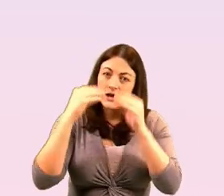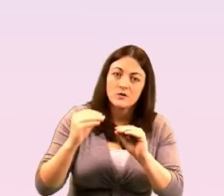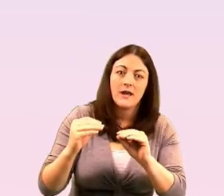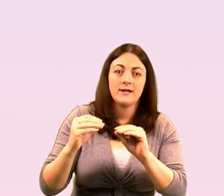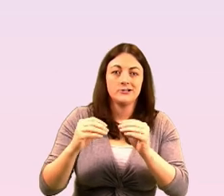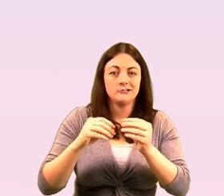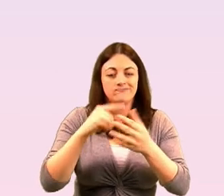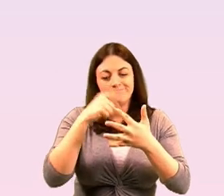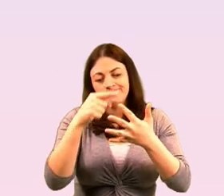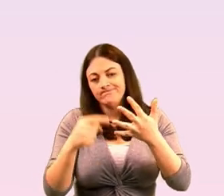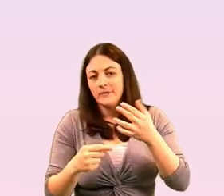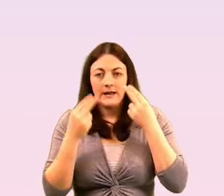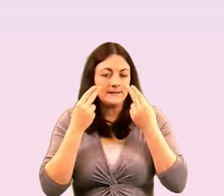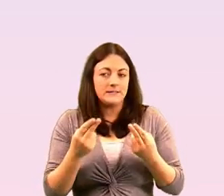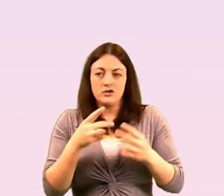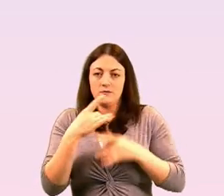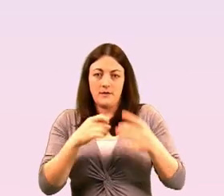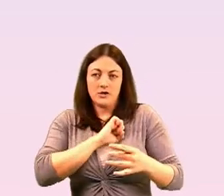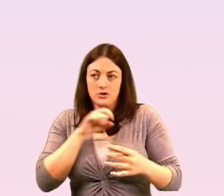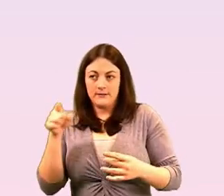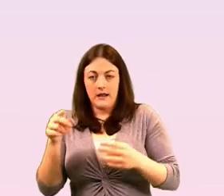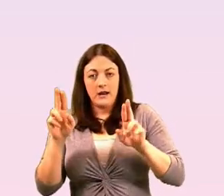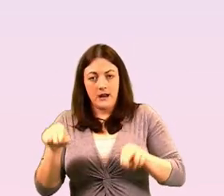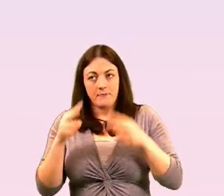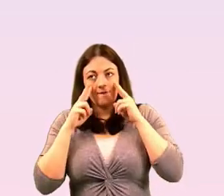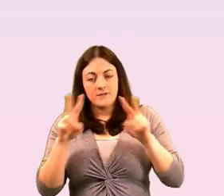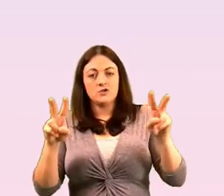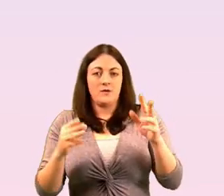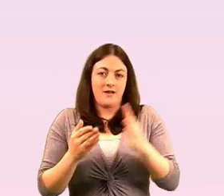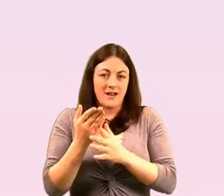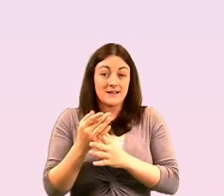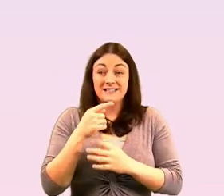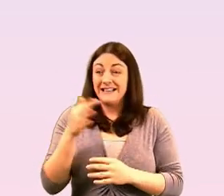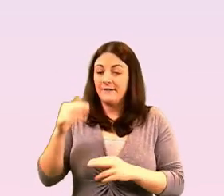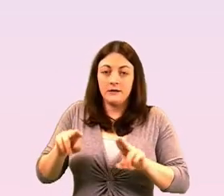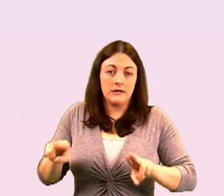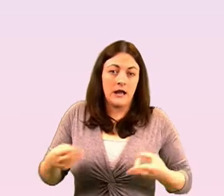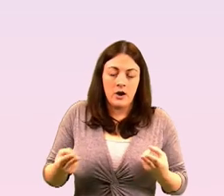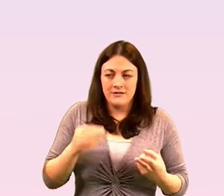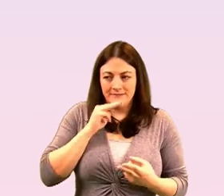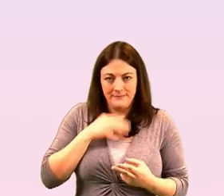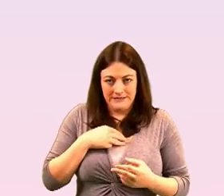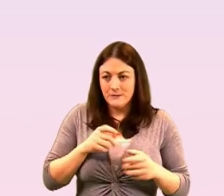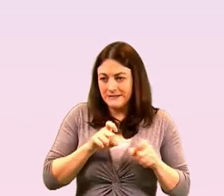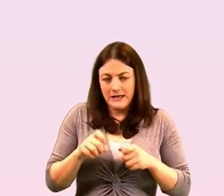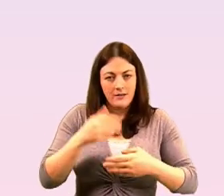then we're not going to make that dent in the stigma that's still there so that's what i would see like we